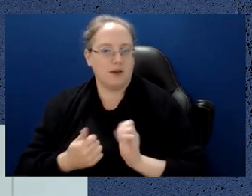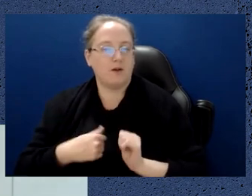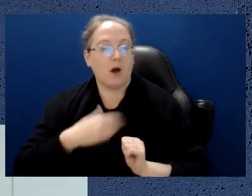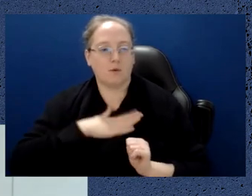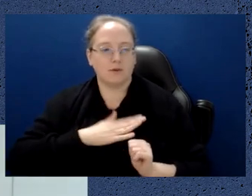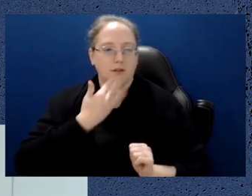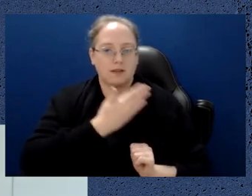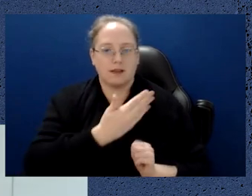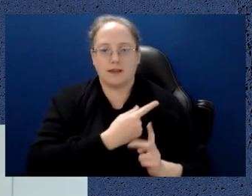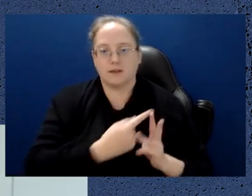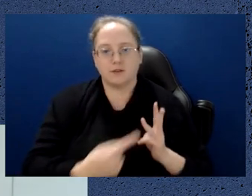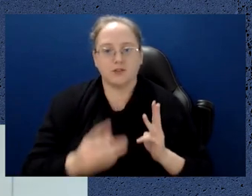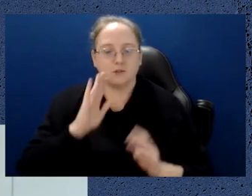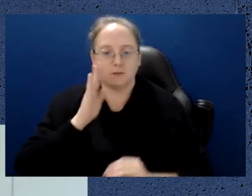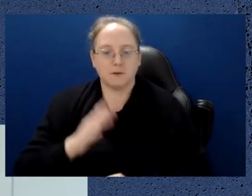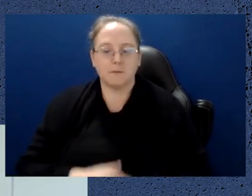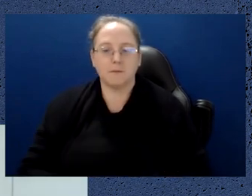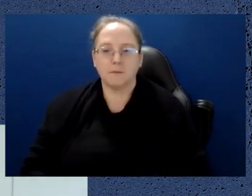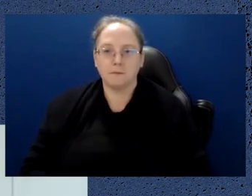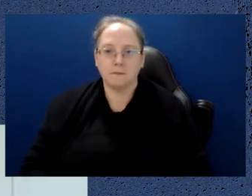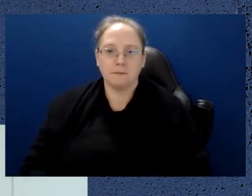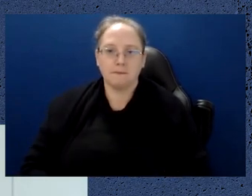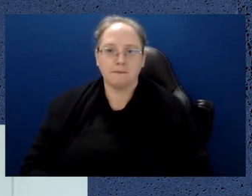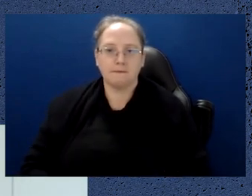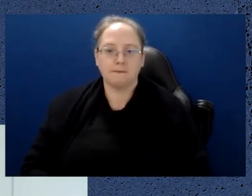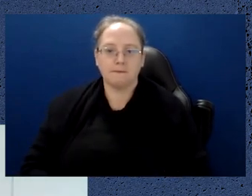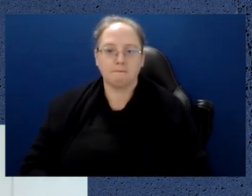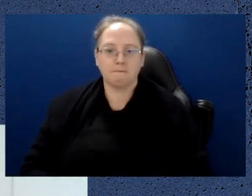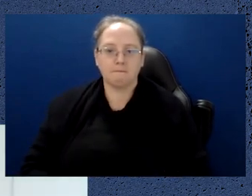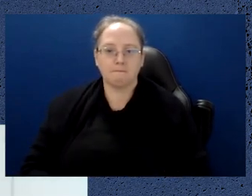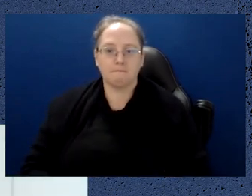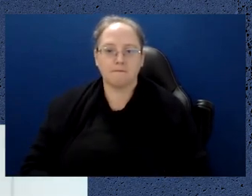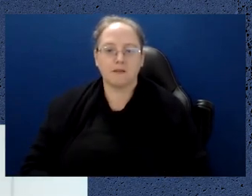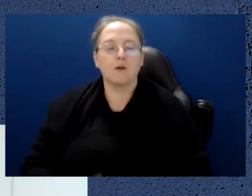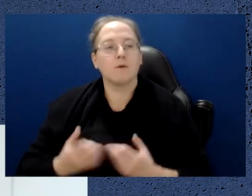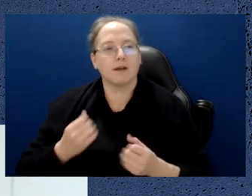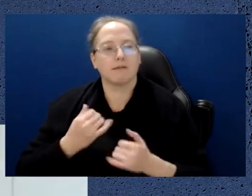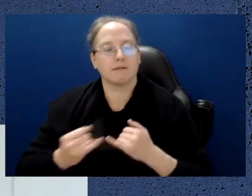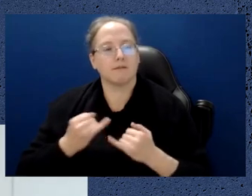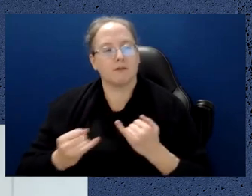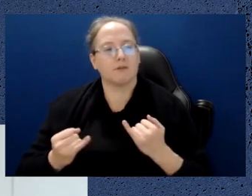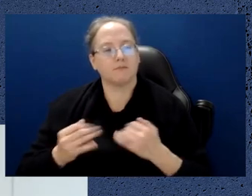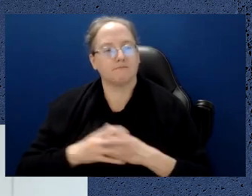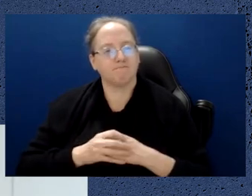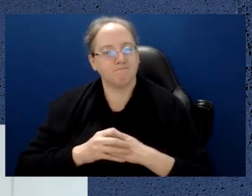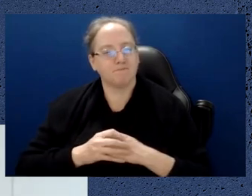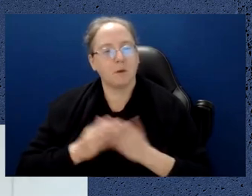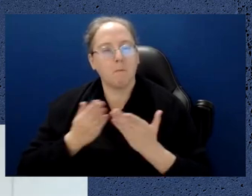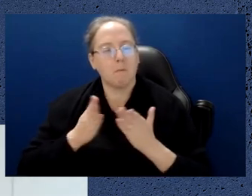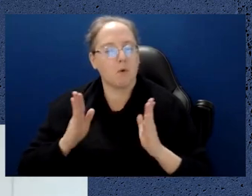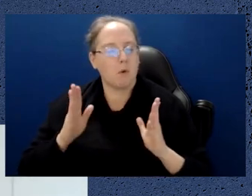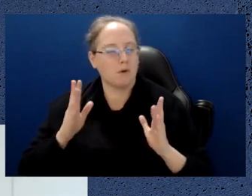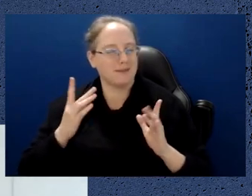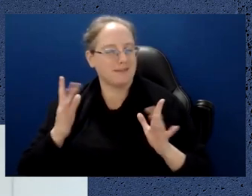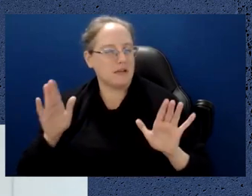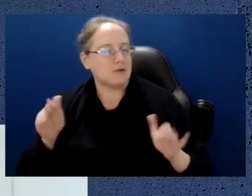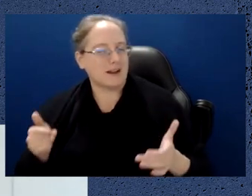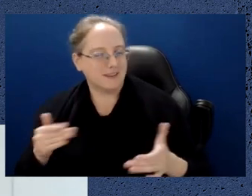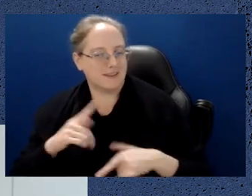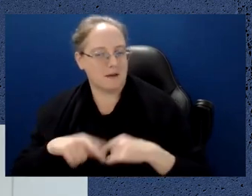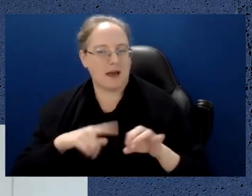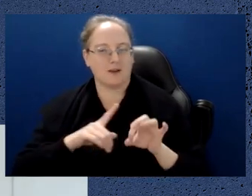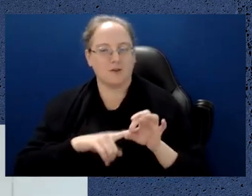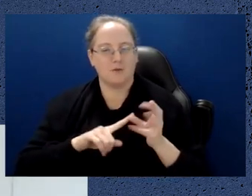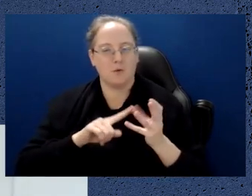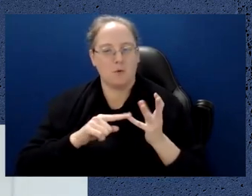think we've had a really broad introduction to where quantum